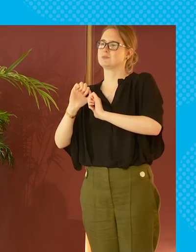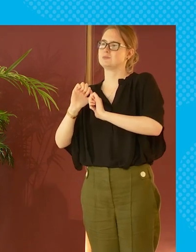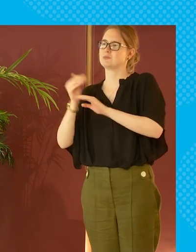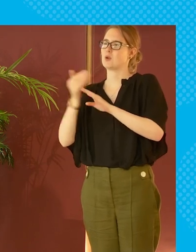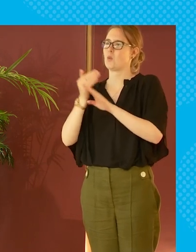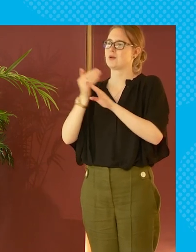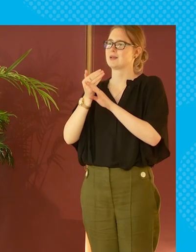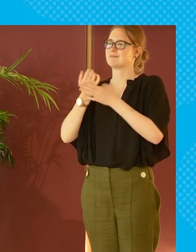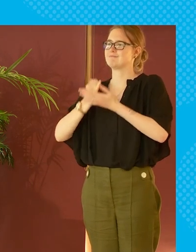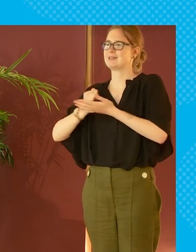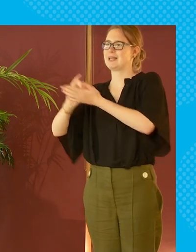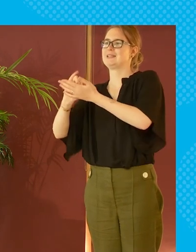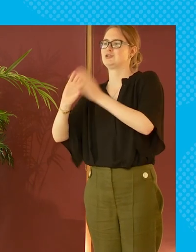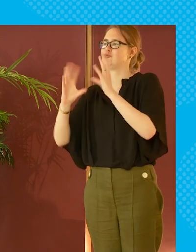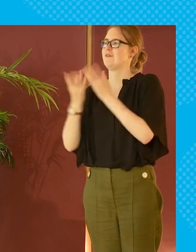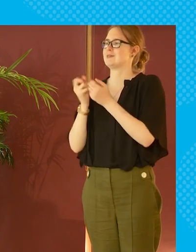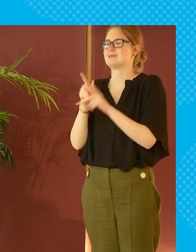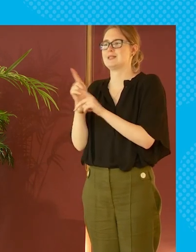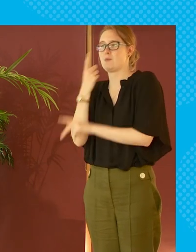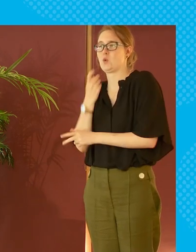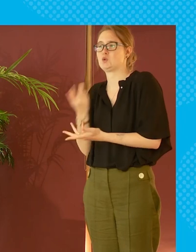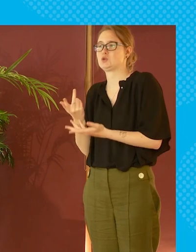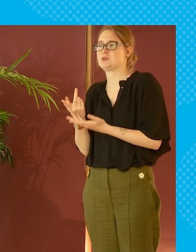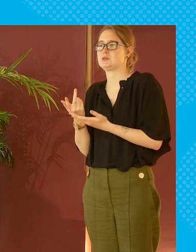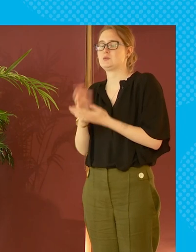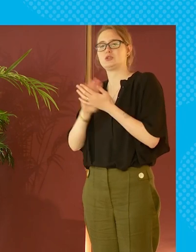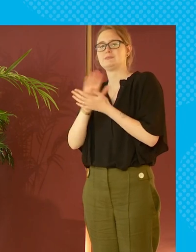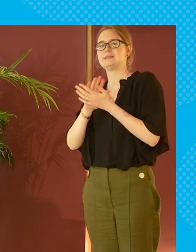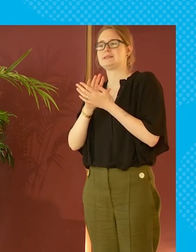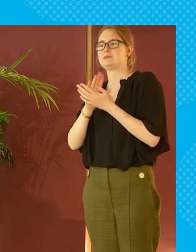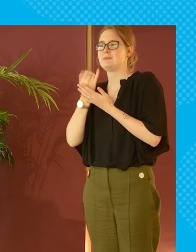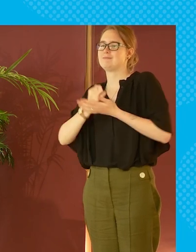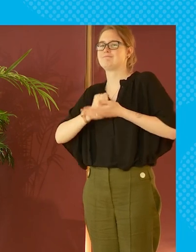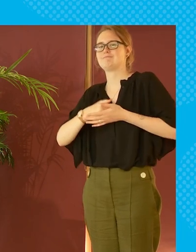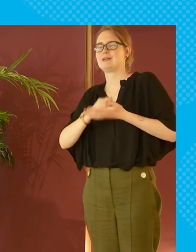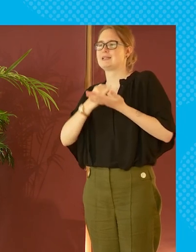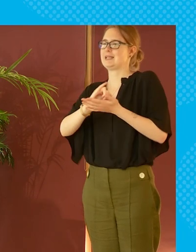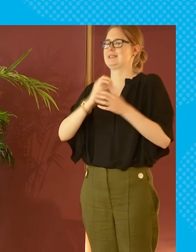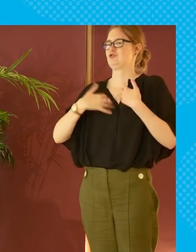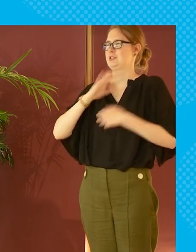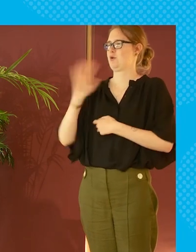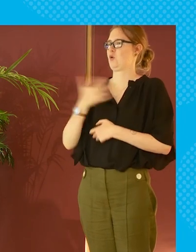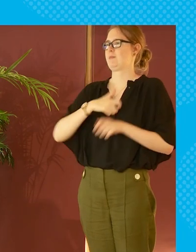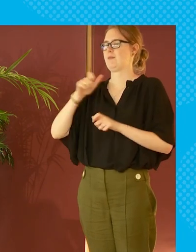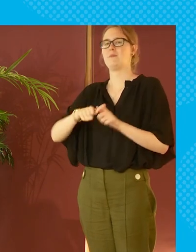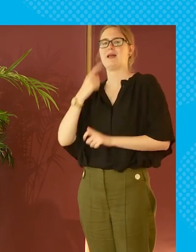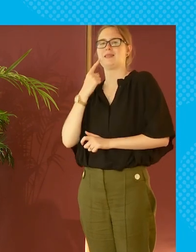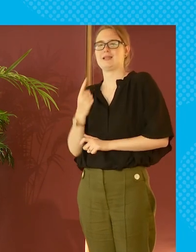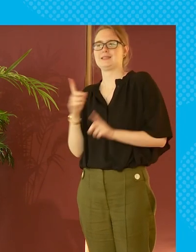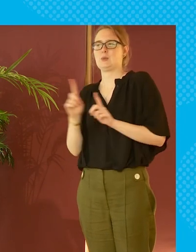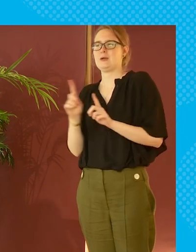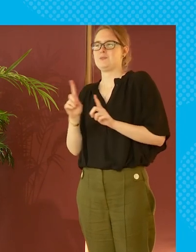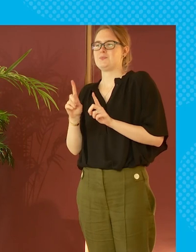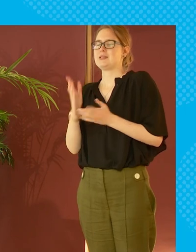for working against a universal system which would actually be against the interests of everybody but i